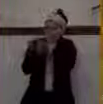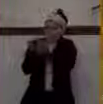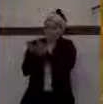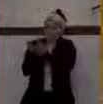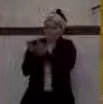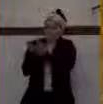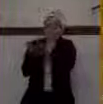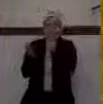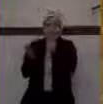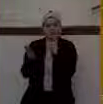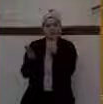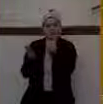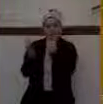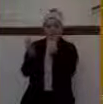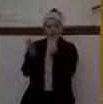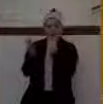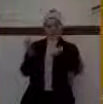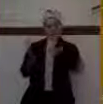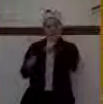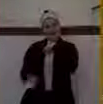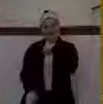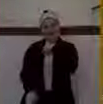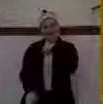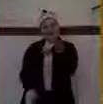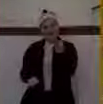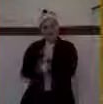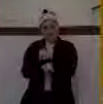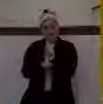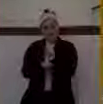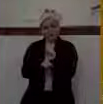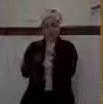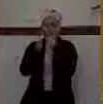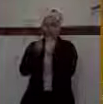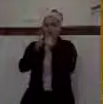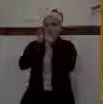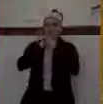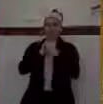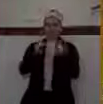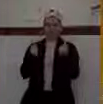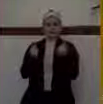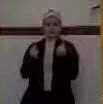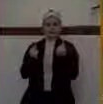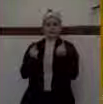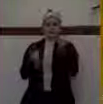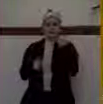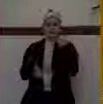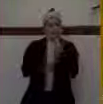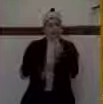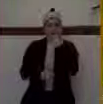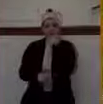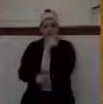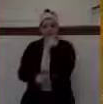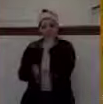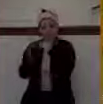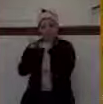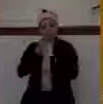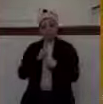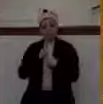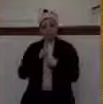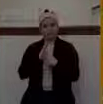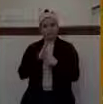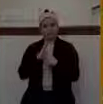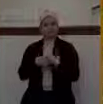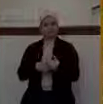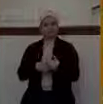us, and it shows us what we really are. And it brings us to the place where we need to be so that we're not